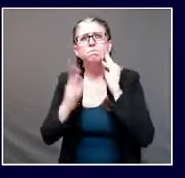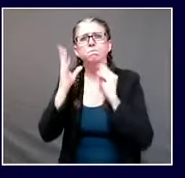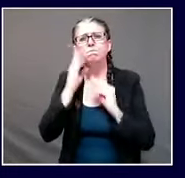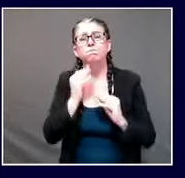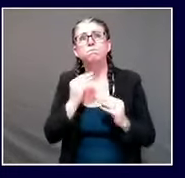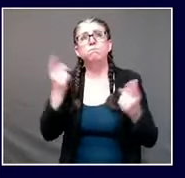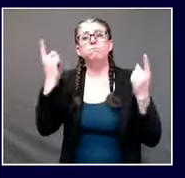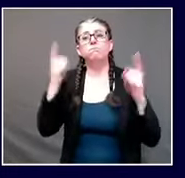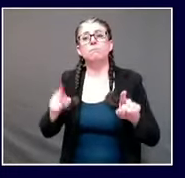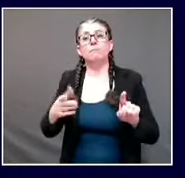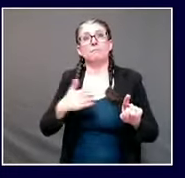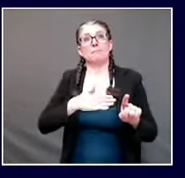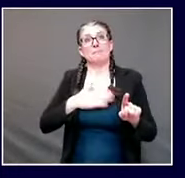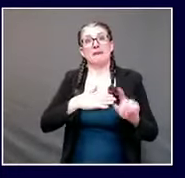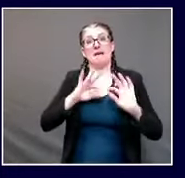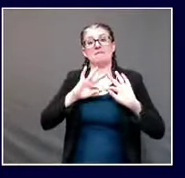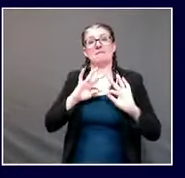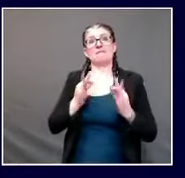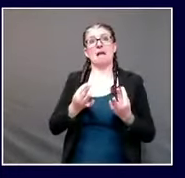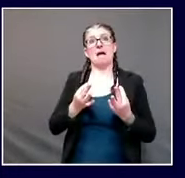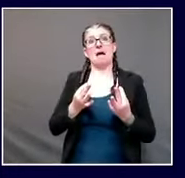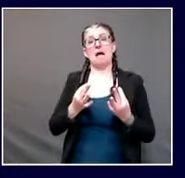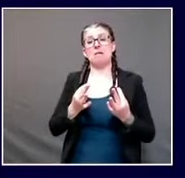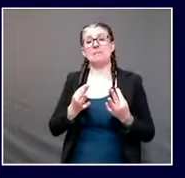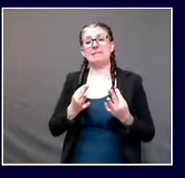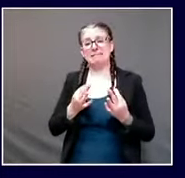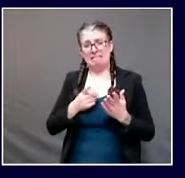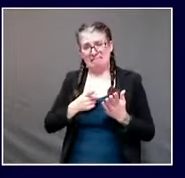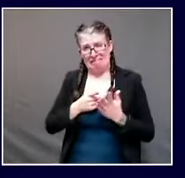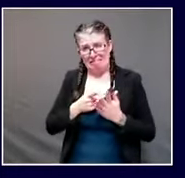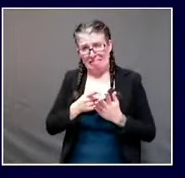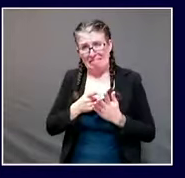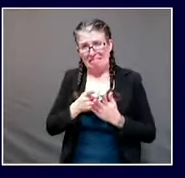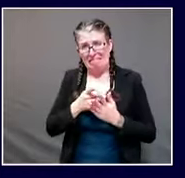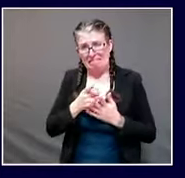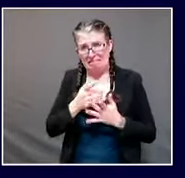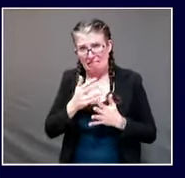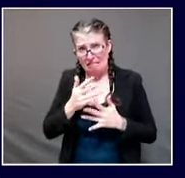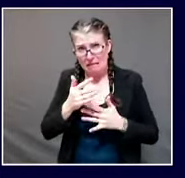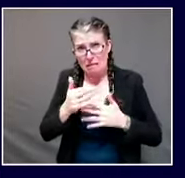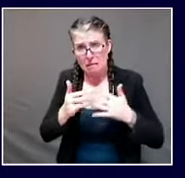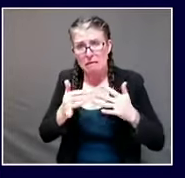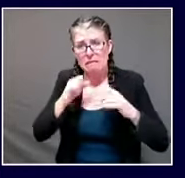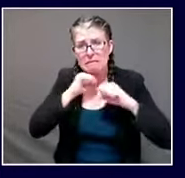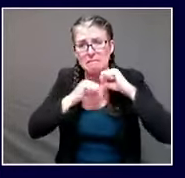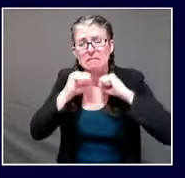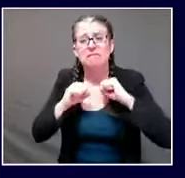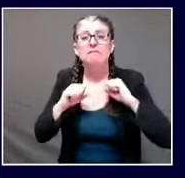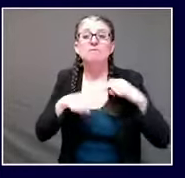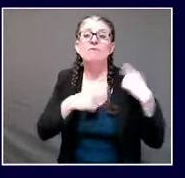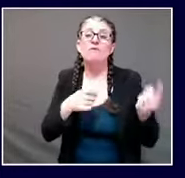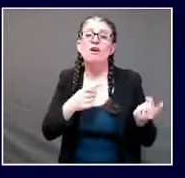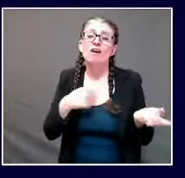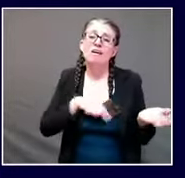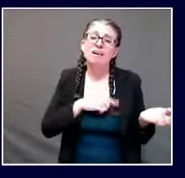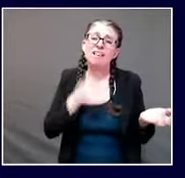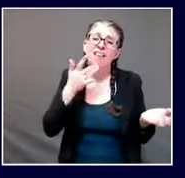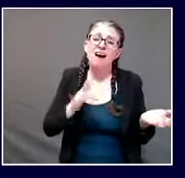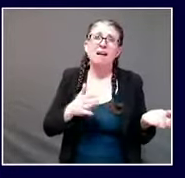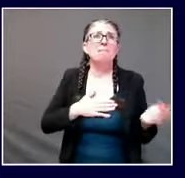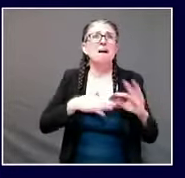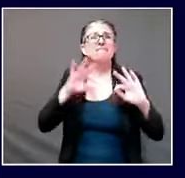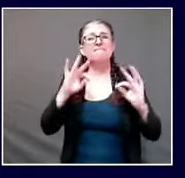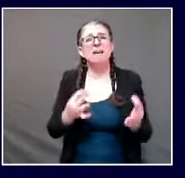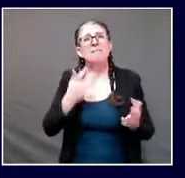far more permanent effect. We count ourselves as the lucky ones, as no one truly knows exactly who will succumb to this